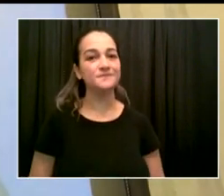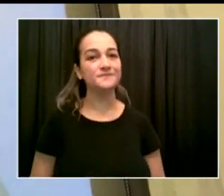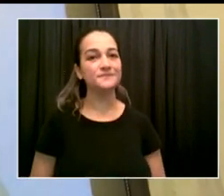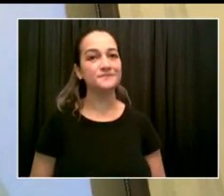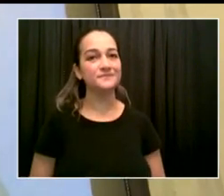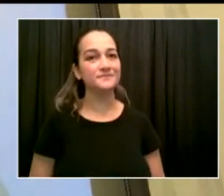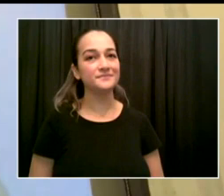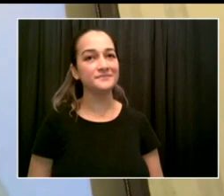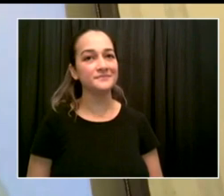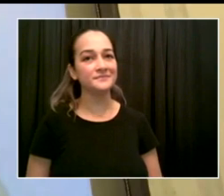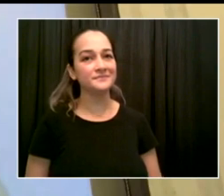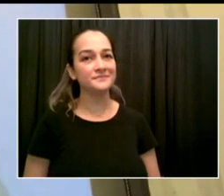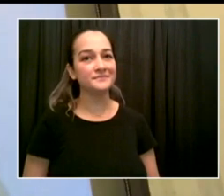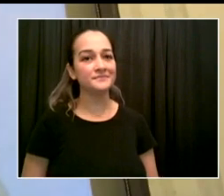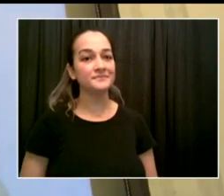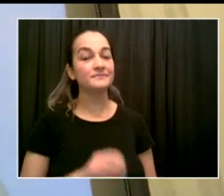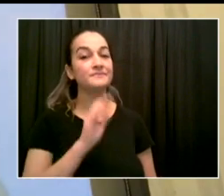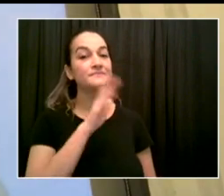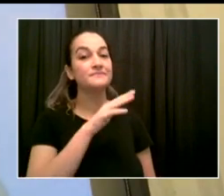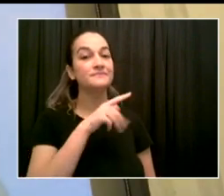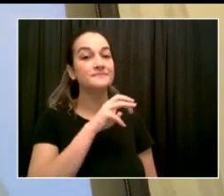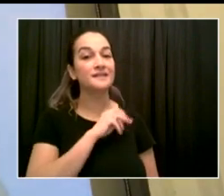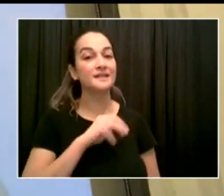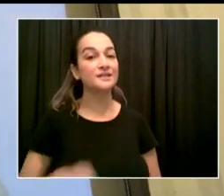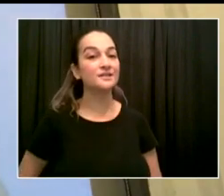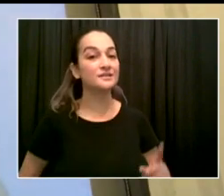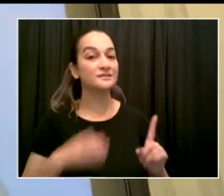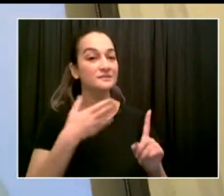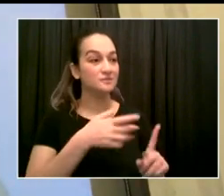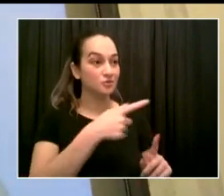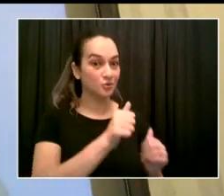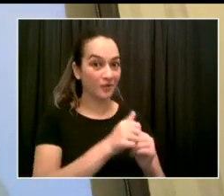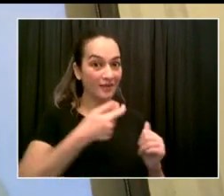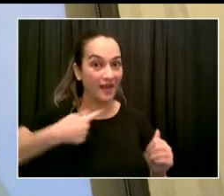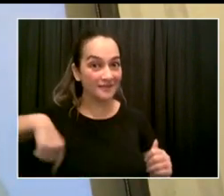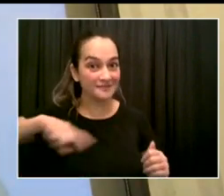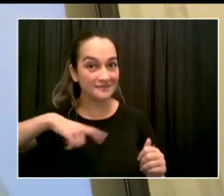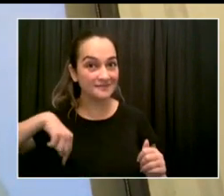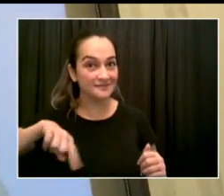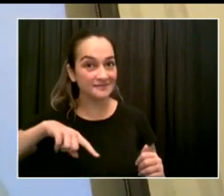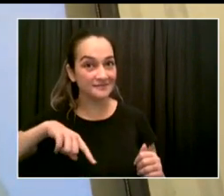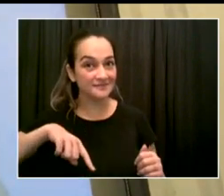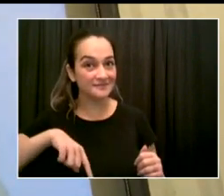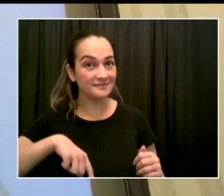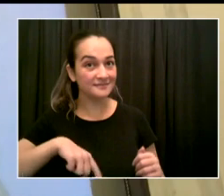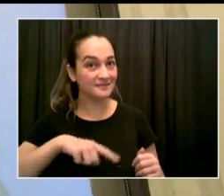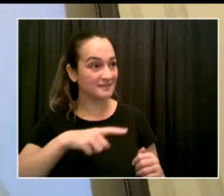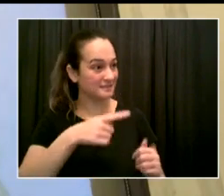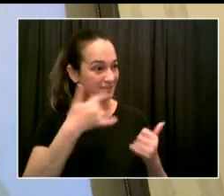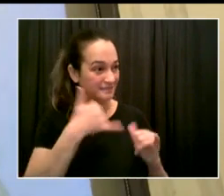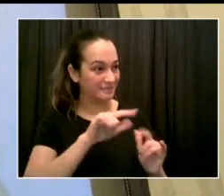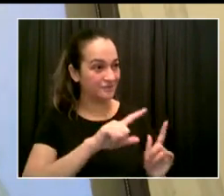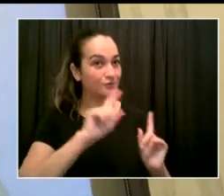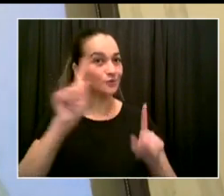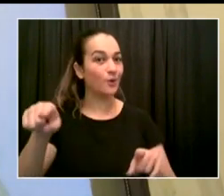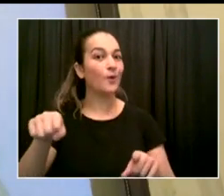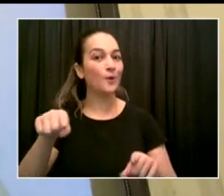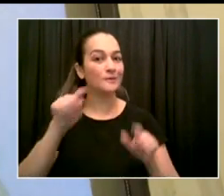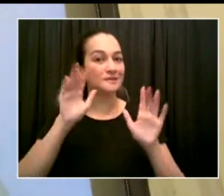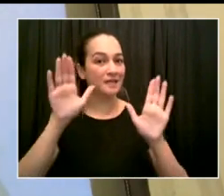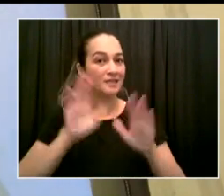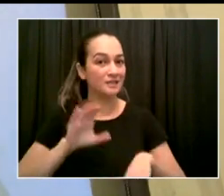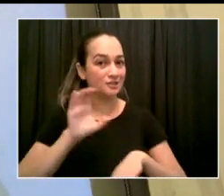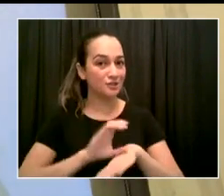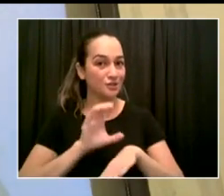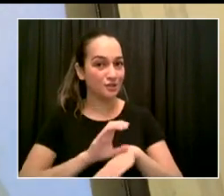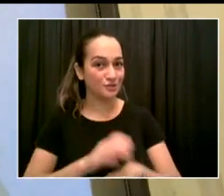this Sunday morning. I just want to bring that to your attention. And it's just an honor, not only to be with